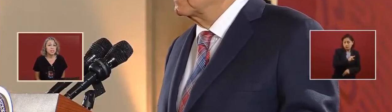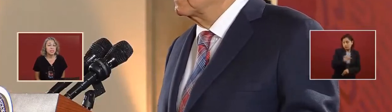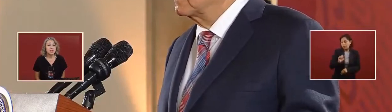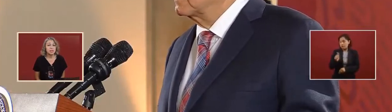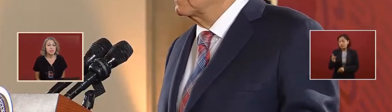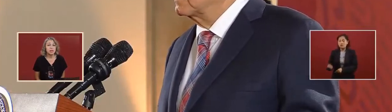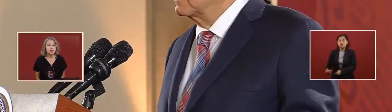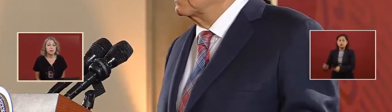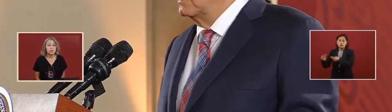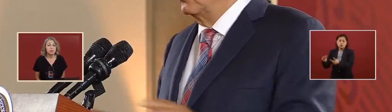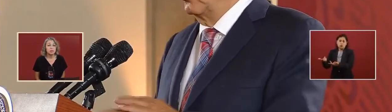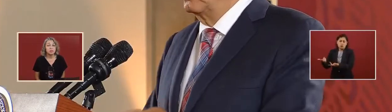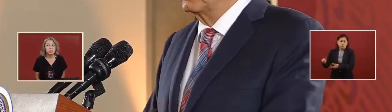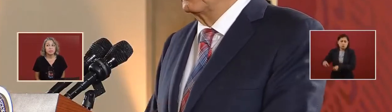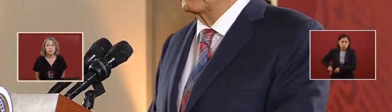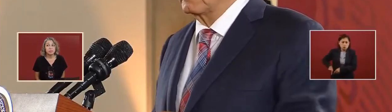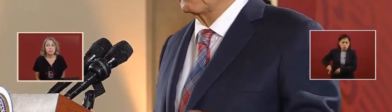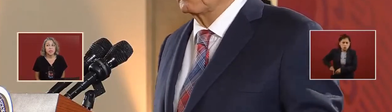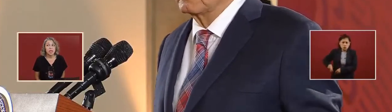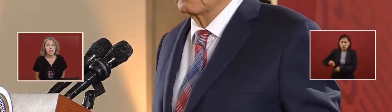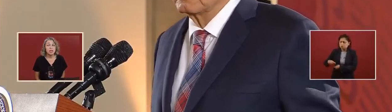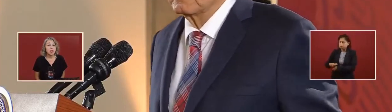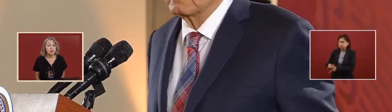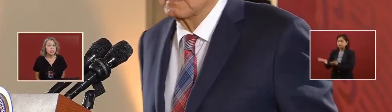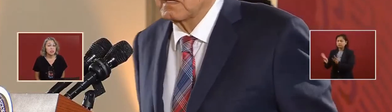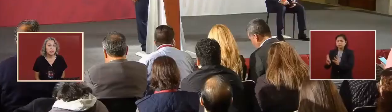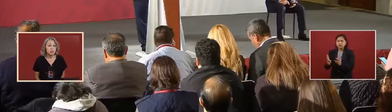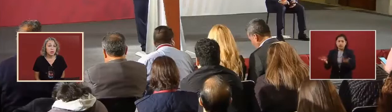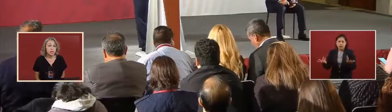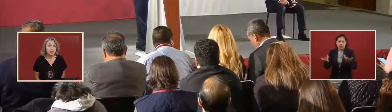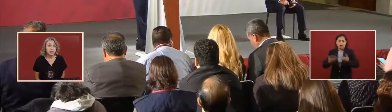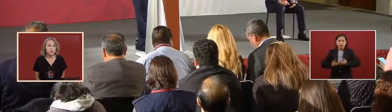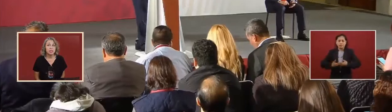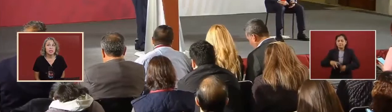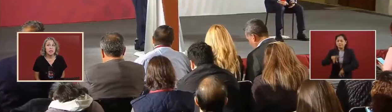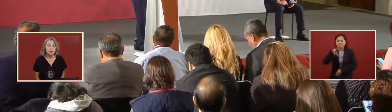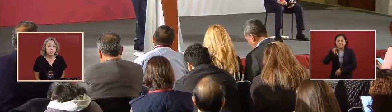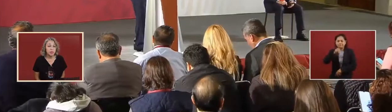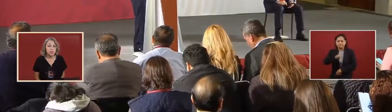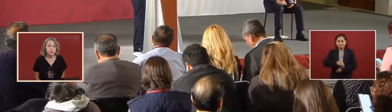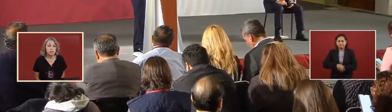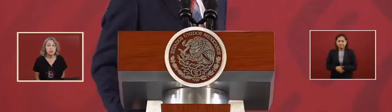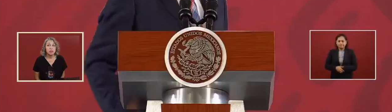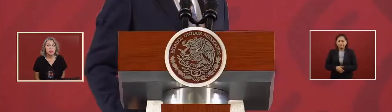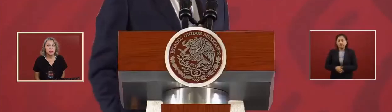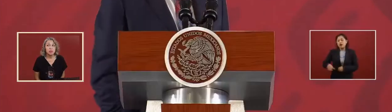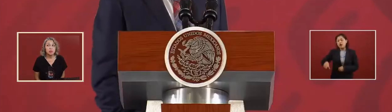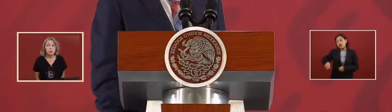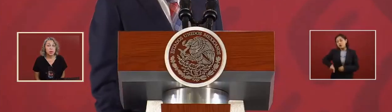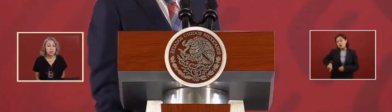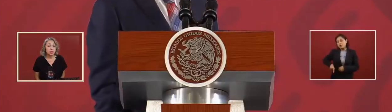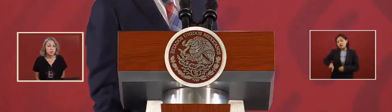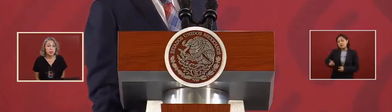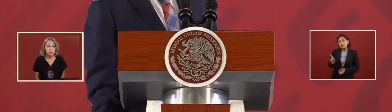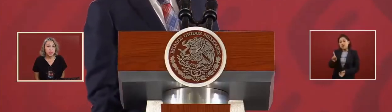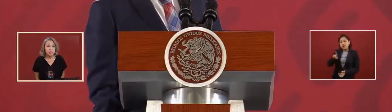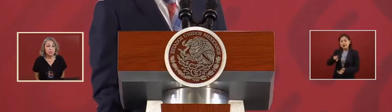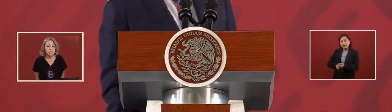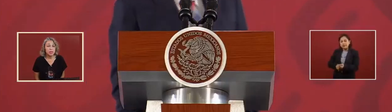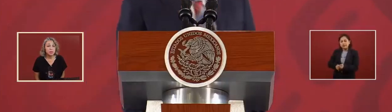And not to utilize the government to protect private interests